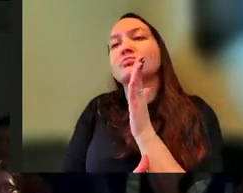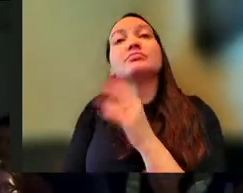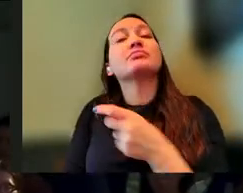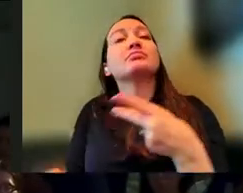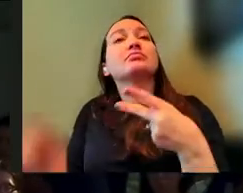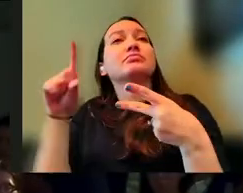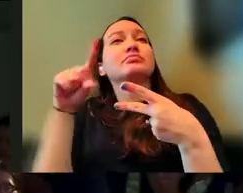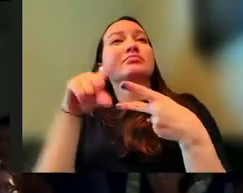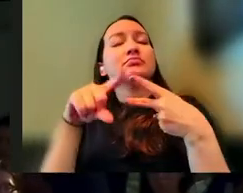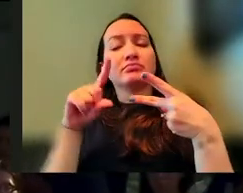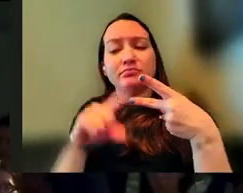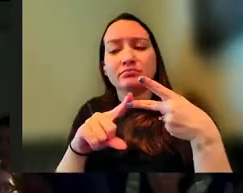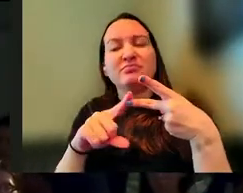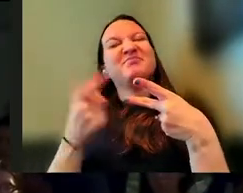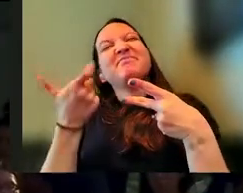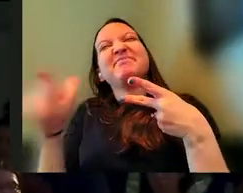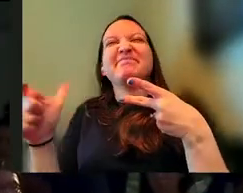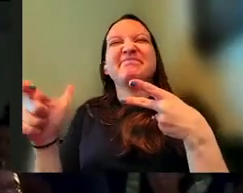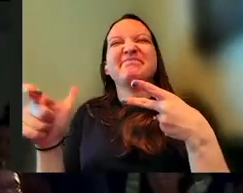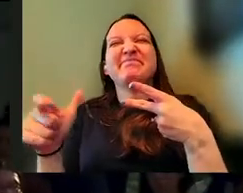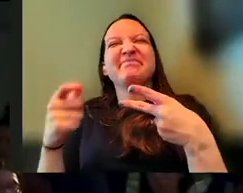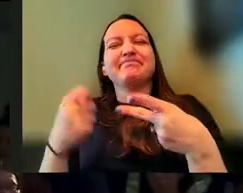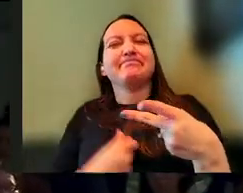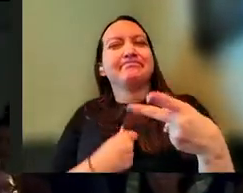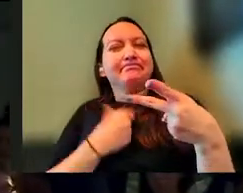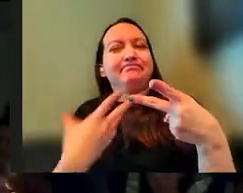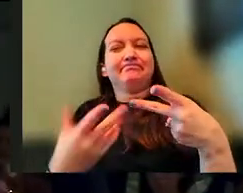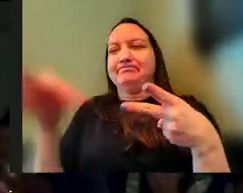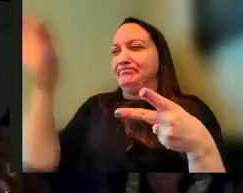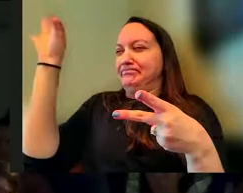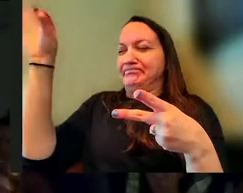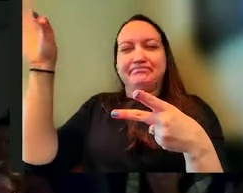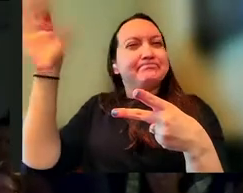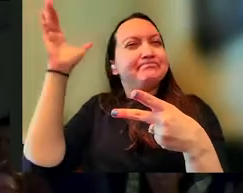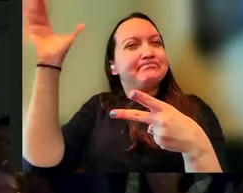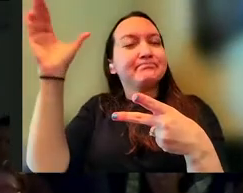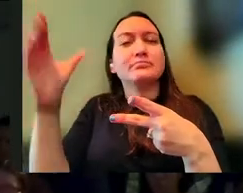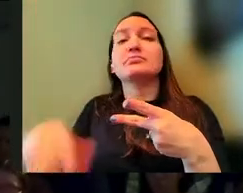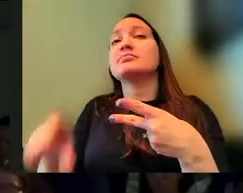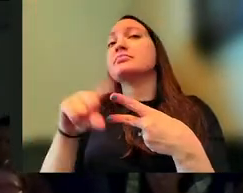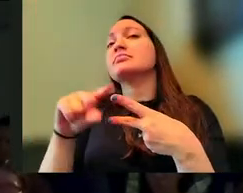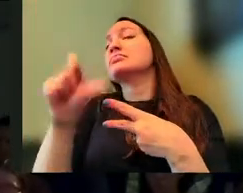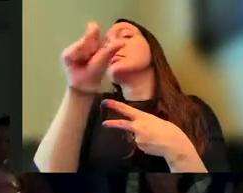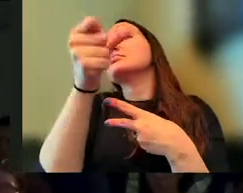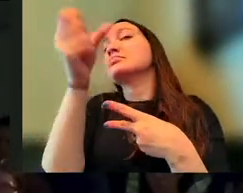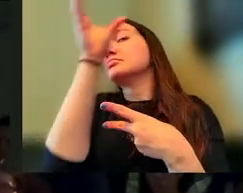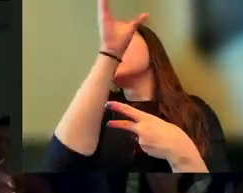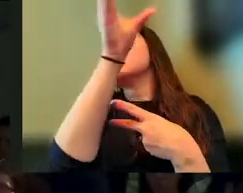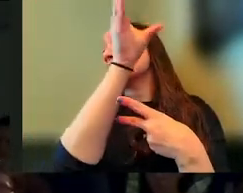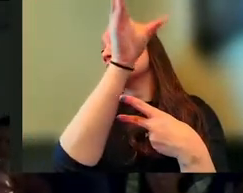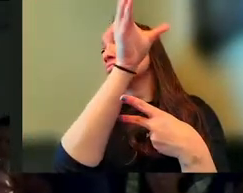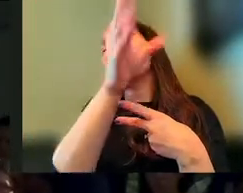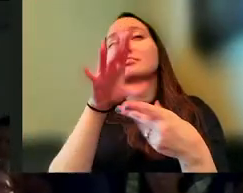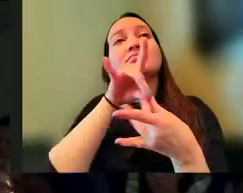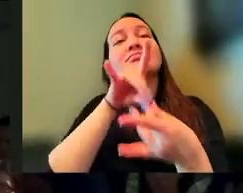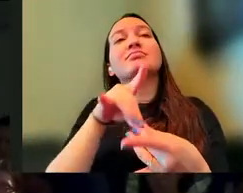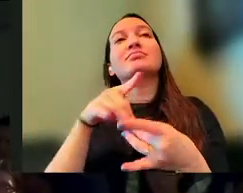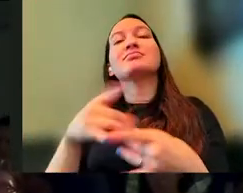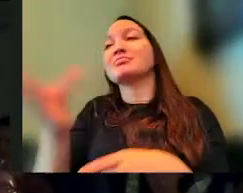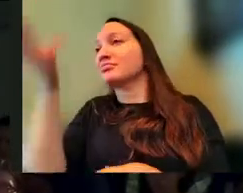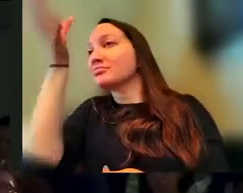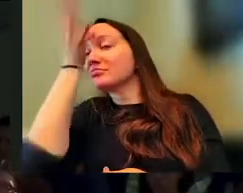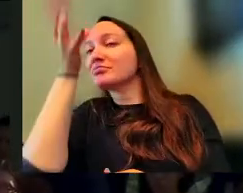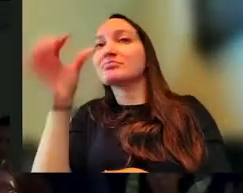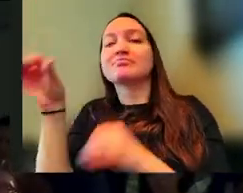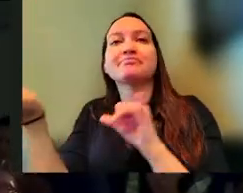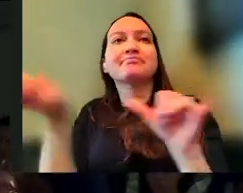bigger kind of poetry and speeches. The first is 10 speeches that are illustrated as a father talking to